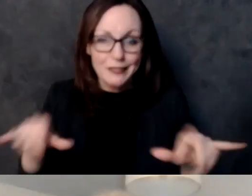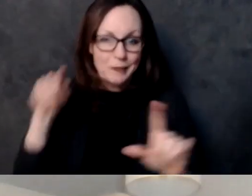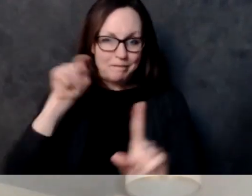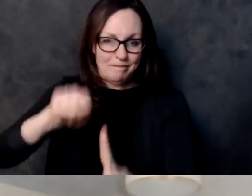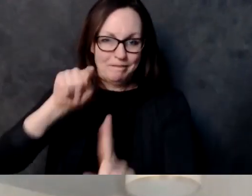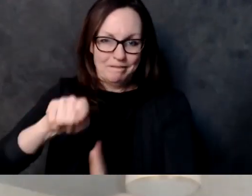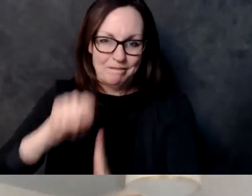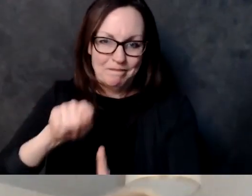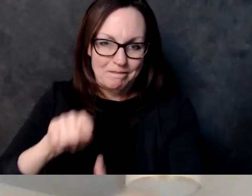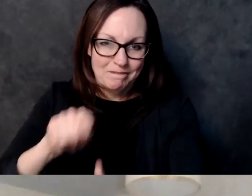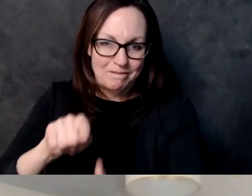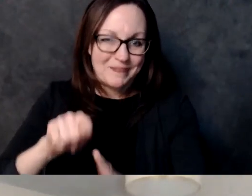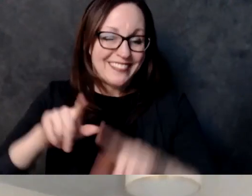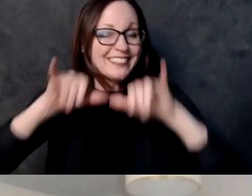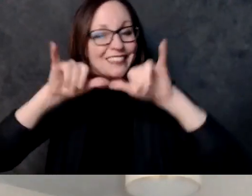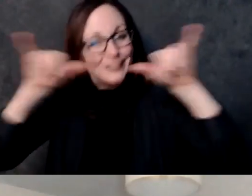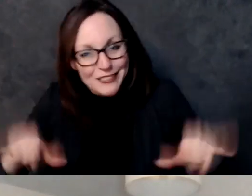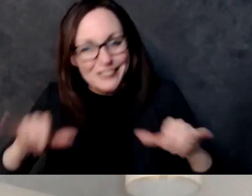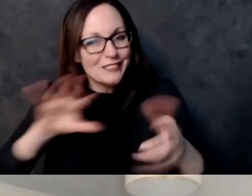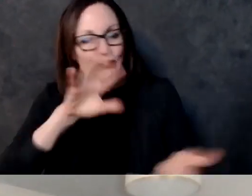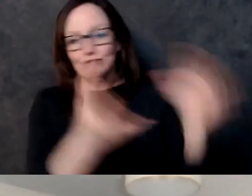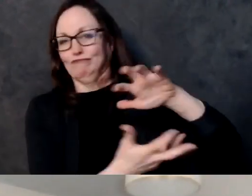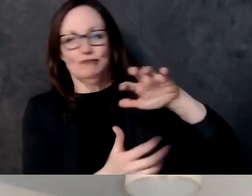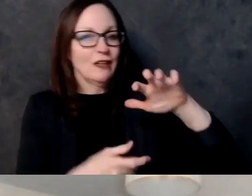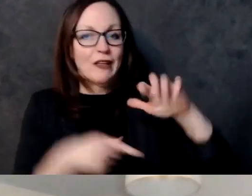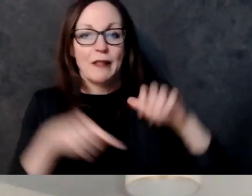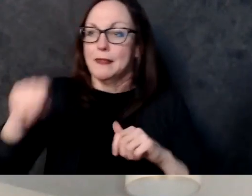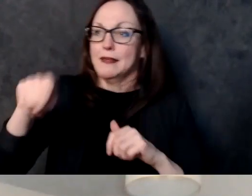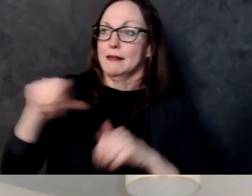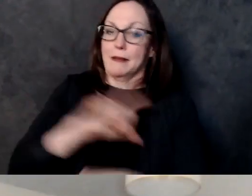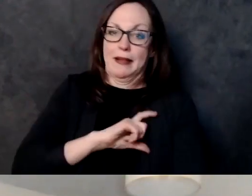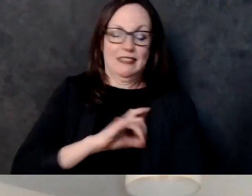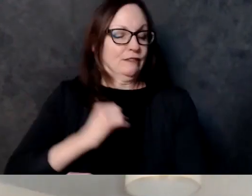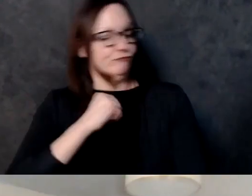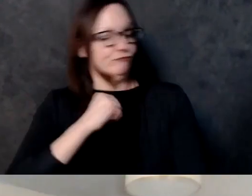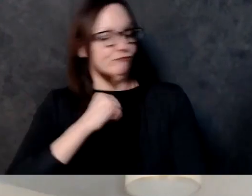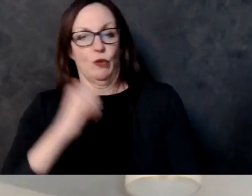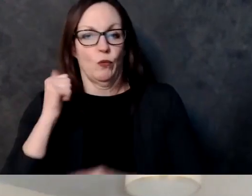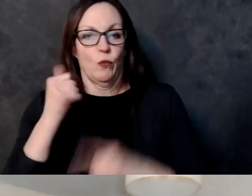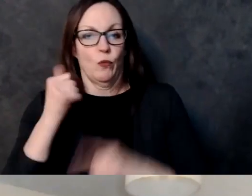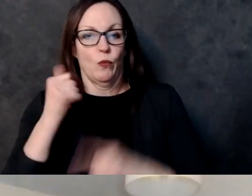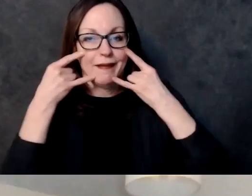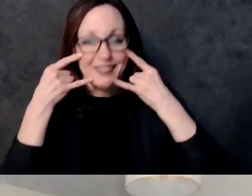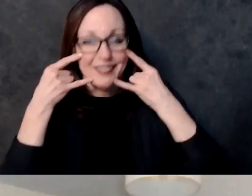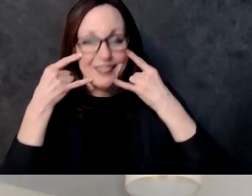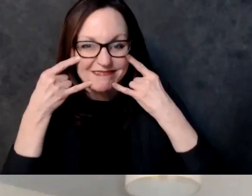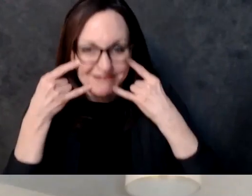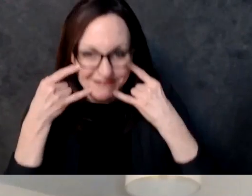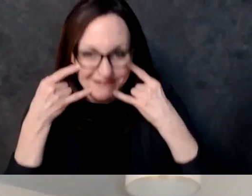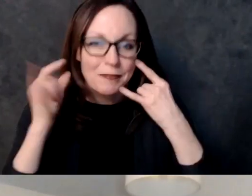to covid and from that regard but um it hasn't really changed my perspective uh